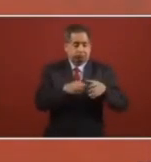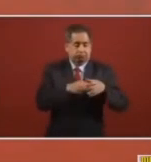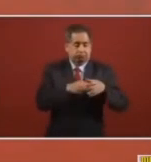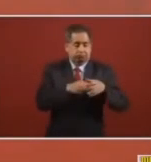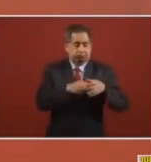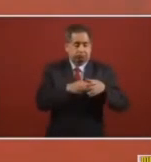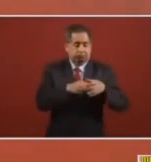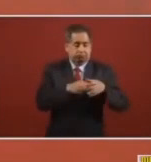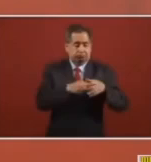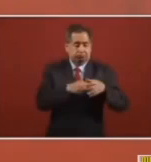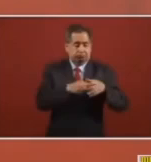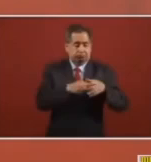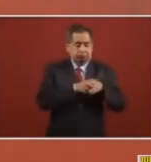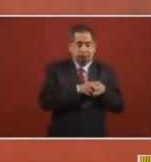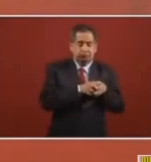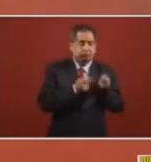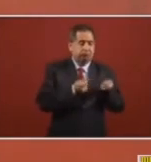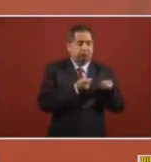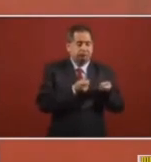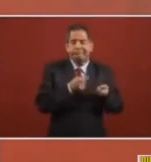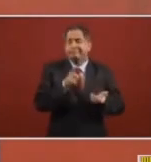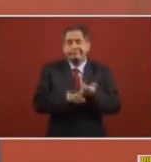was a failure